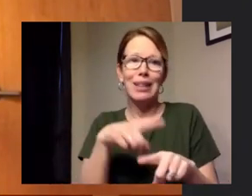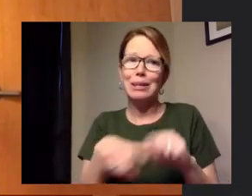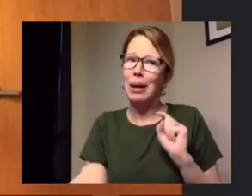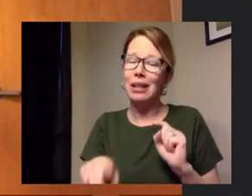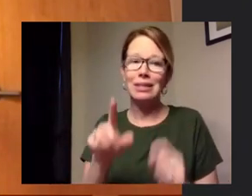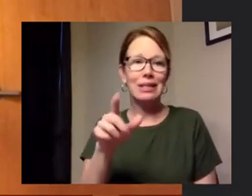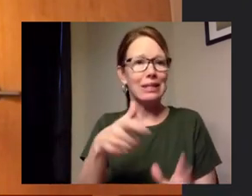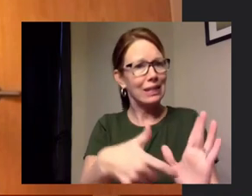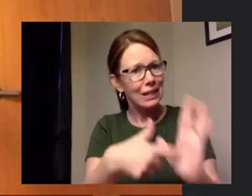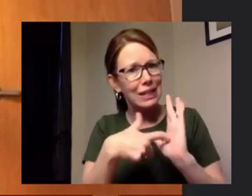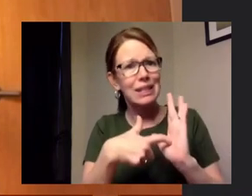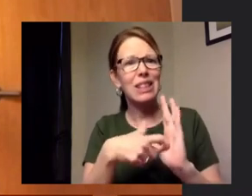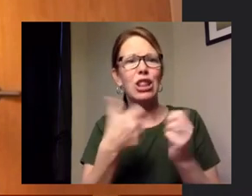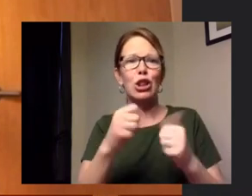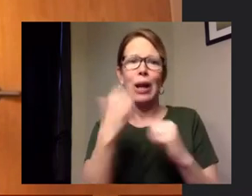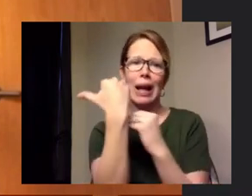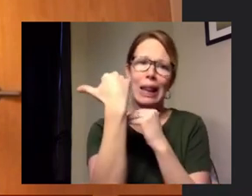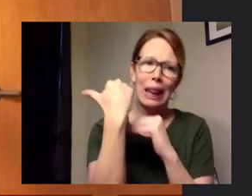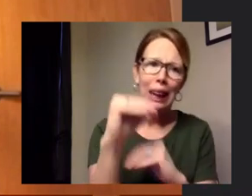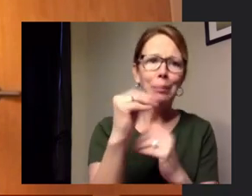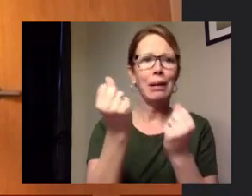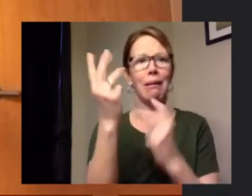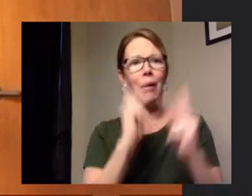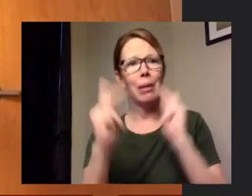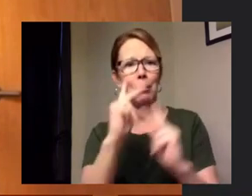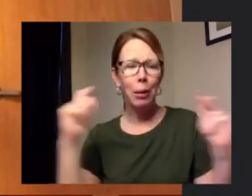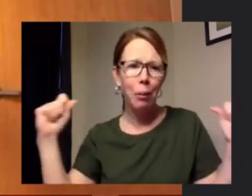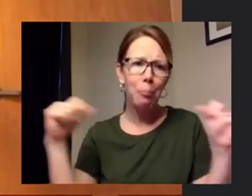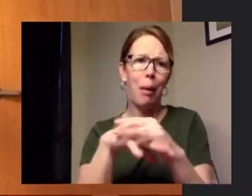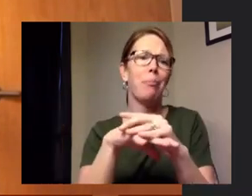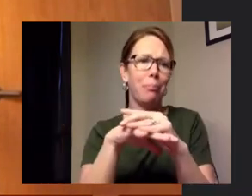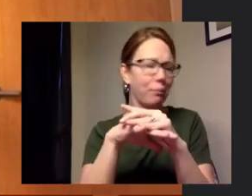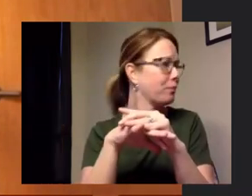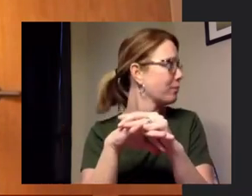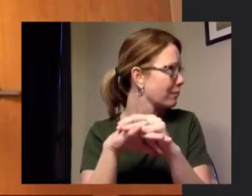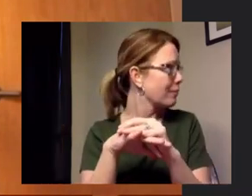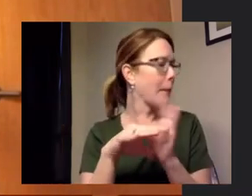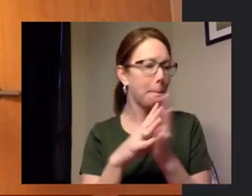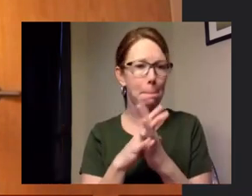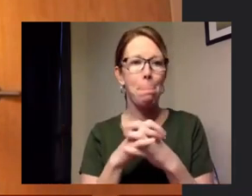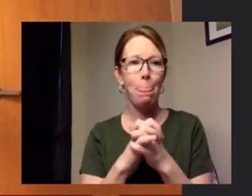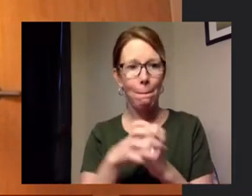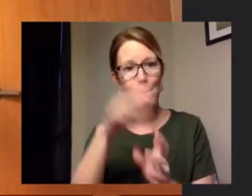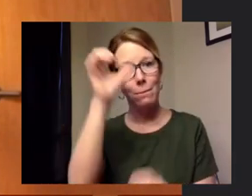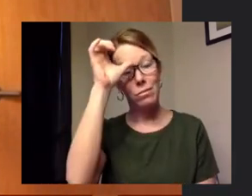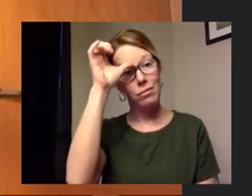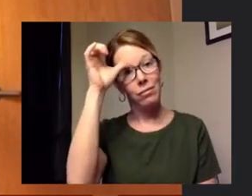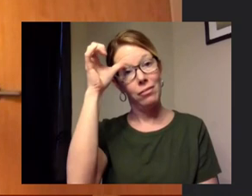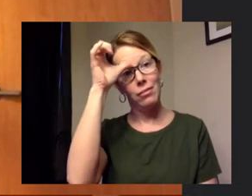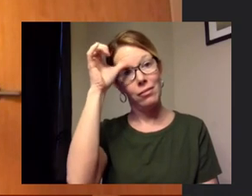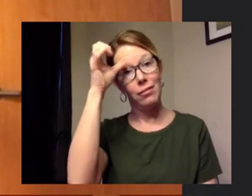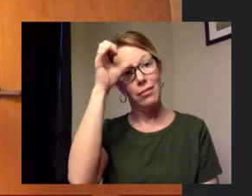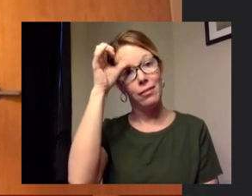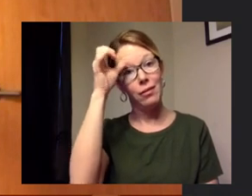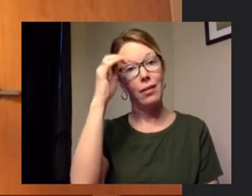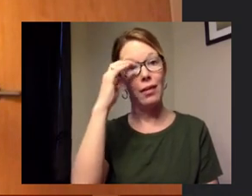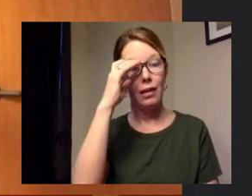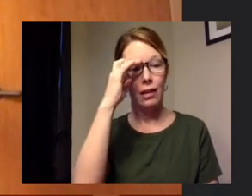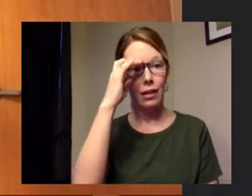in trying to limit um the number of people that are together in yellow springs at one time